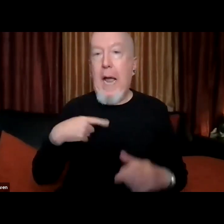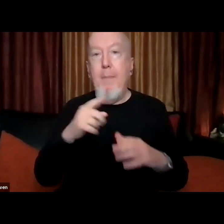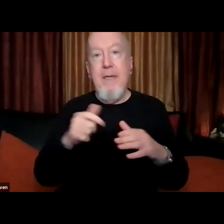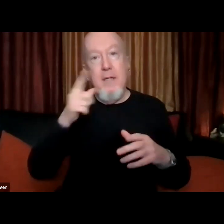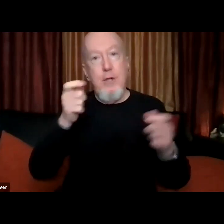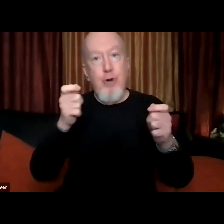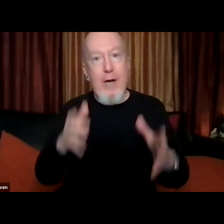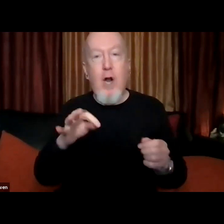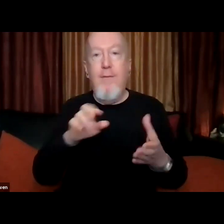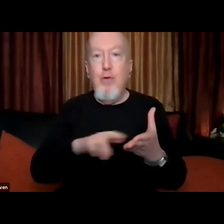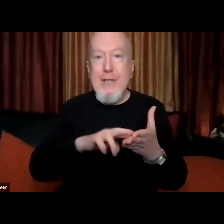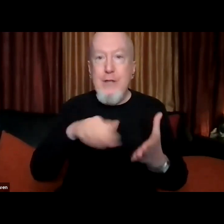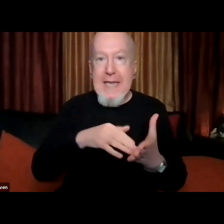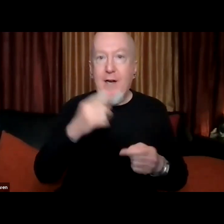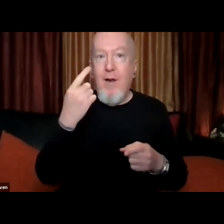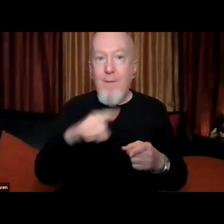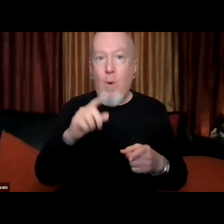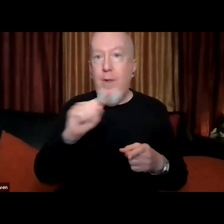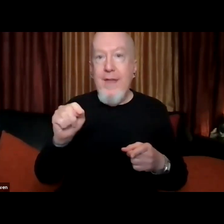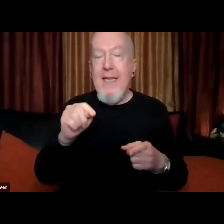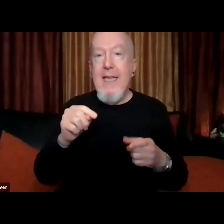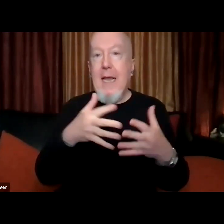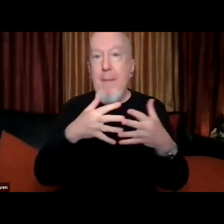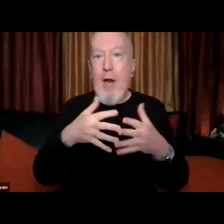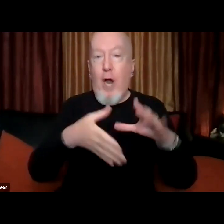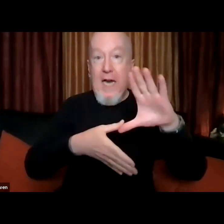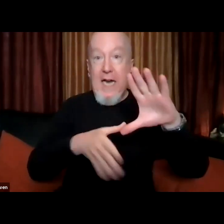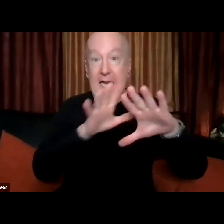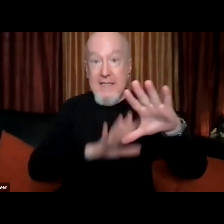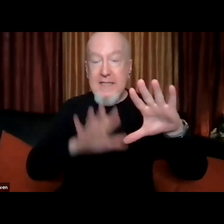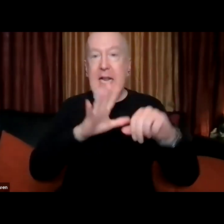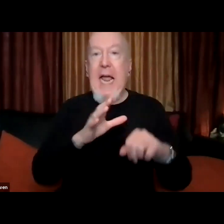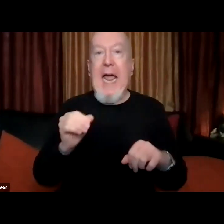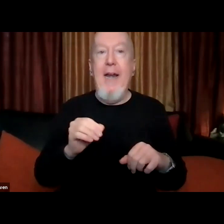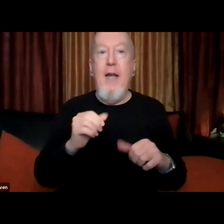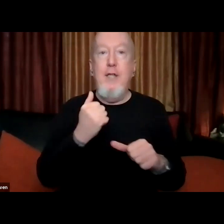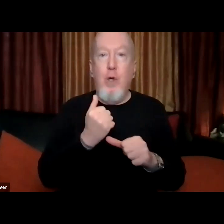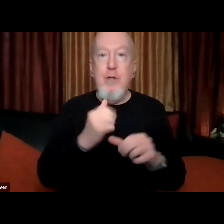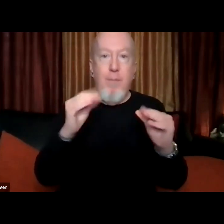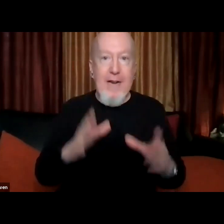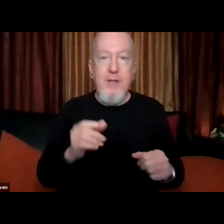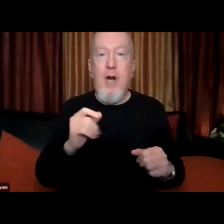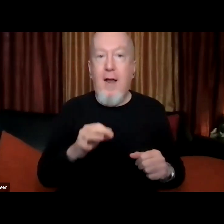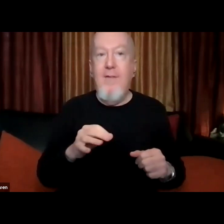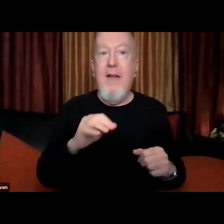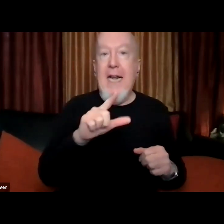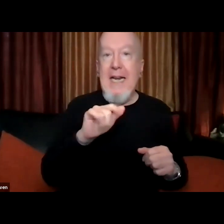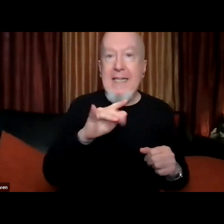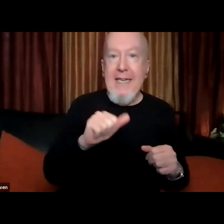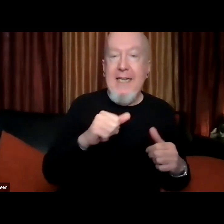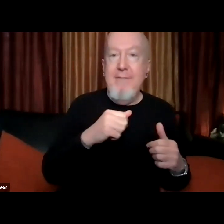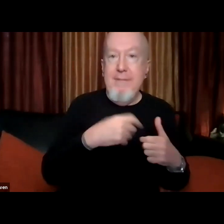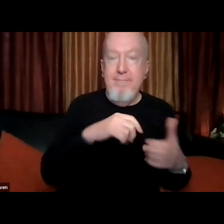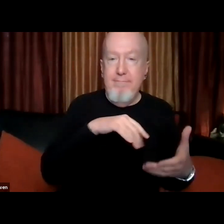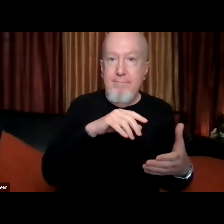the research center for the americas and an associate professor of latin american and latino studies at uc santa cruz